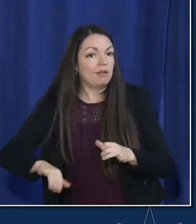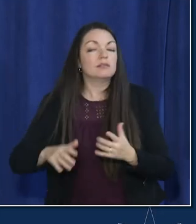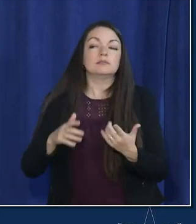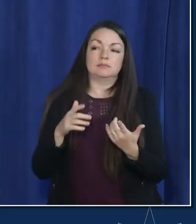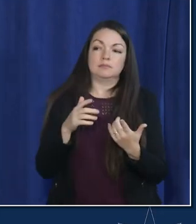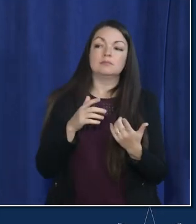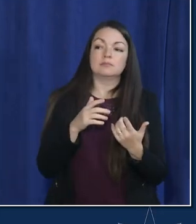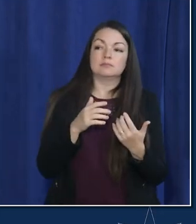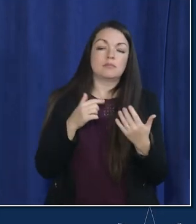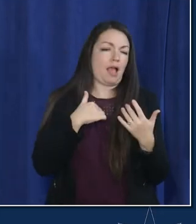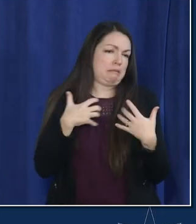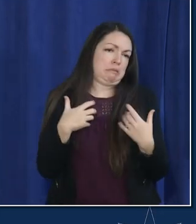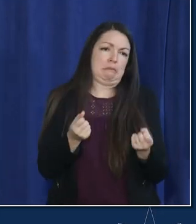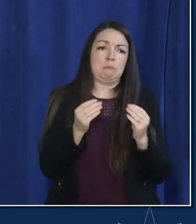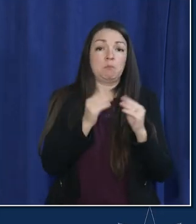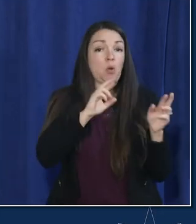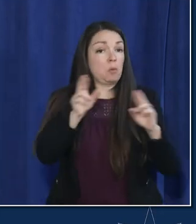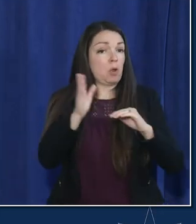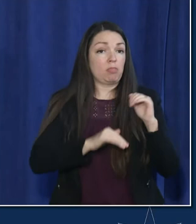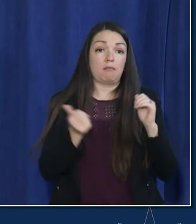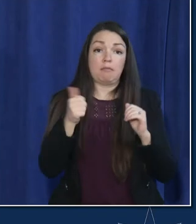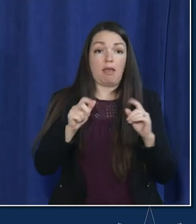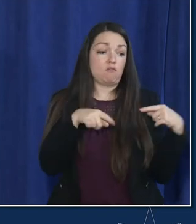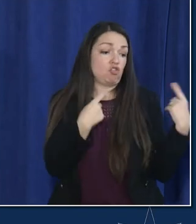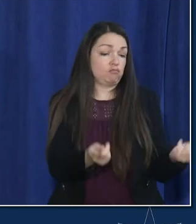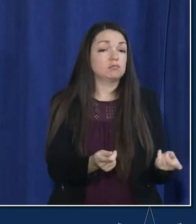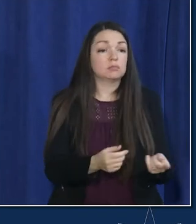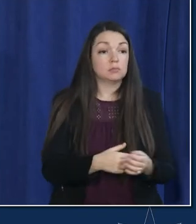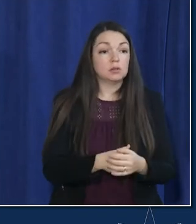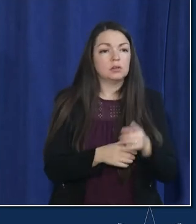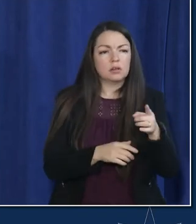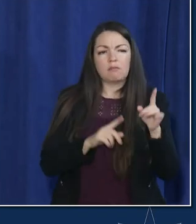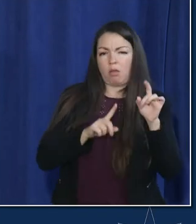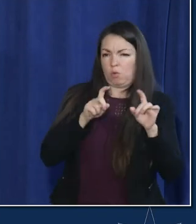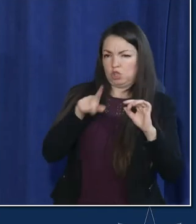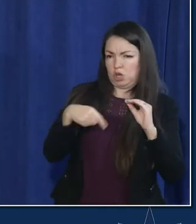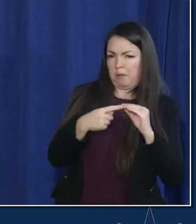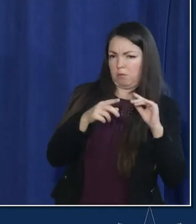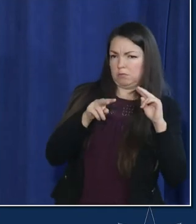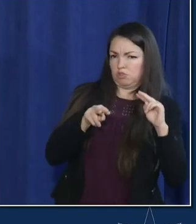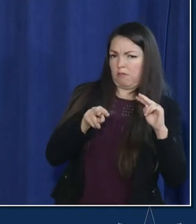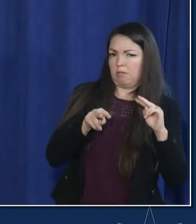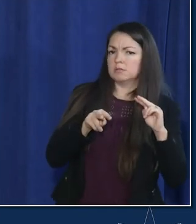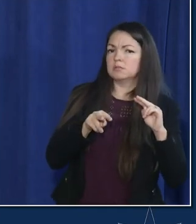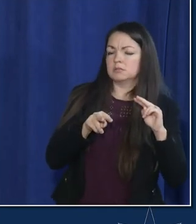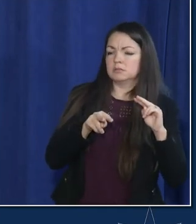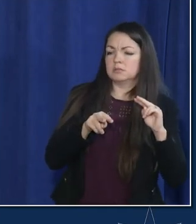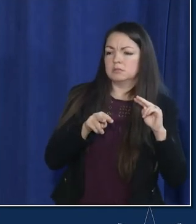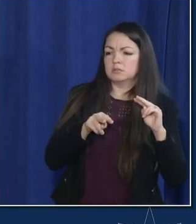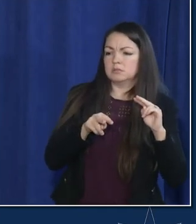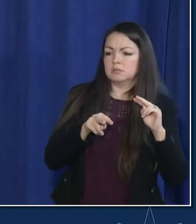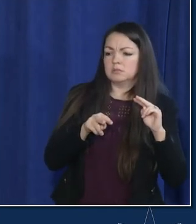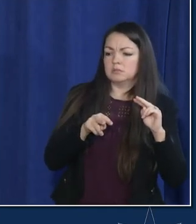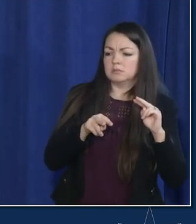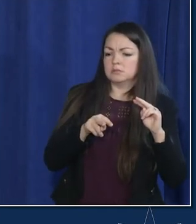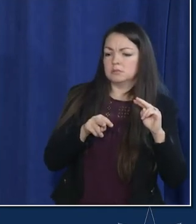prepared as we have ever been and even more so questions about surveillance but just a follow-up about surveillance but a follow-up about the